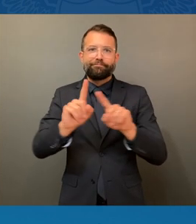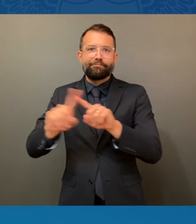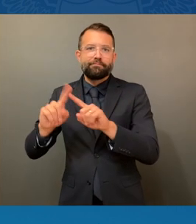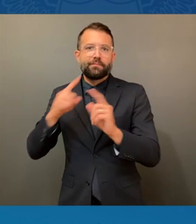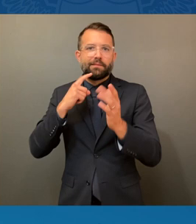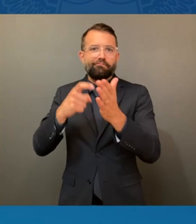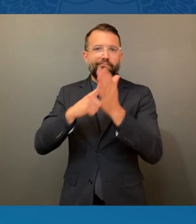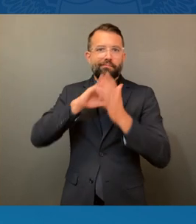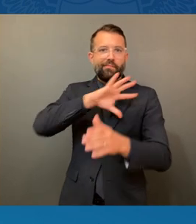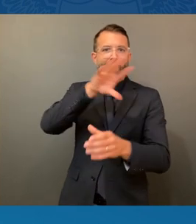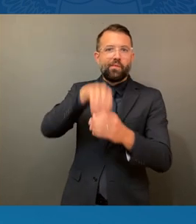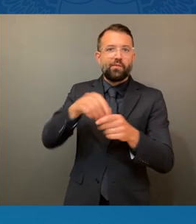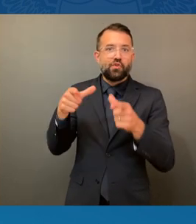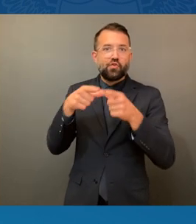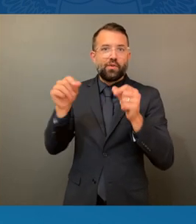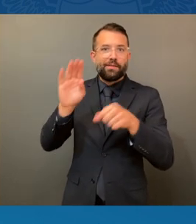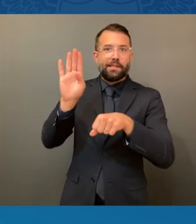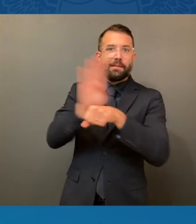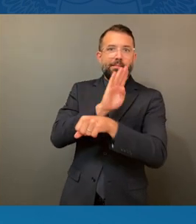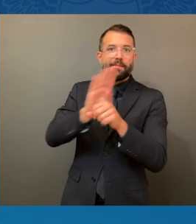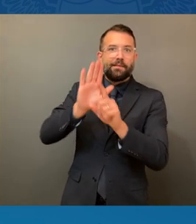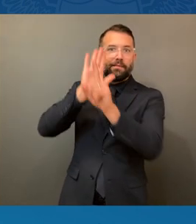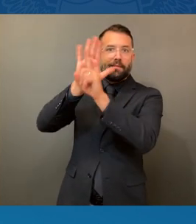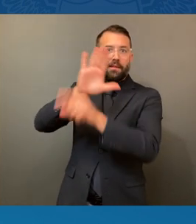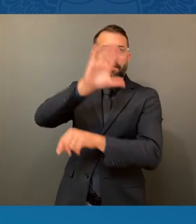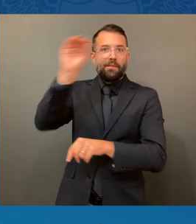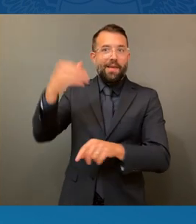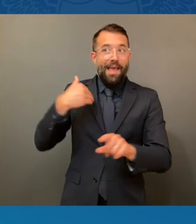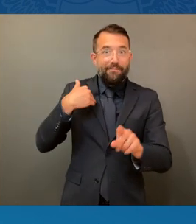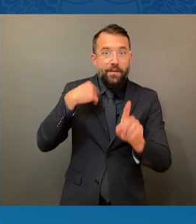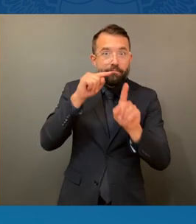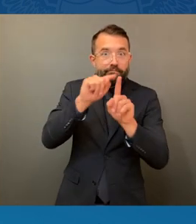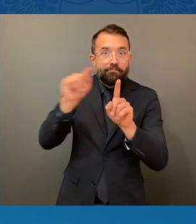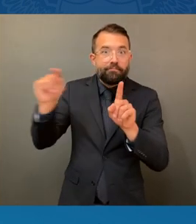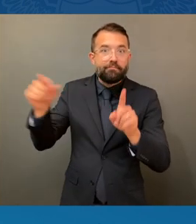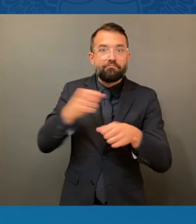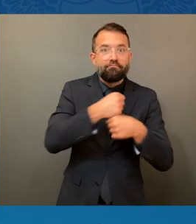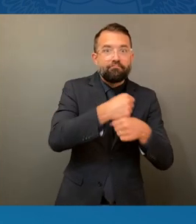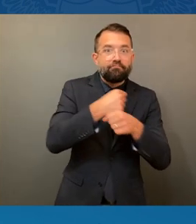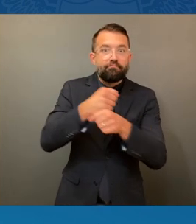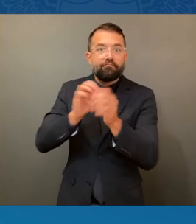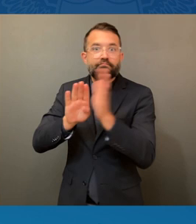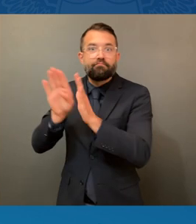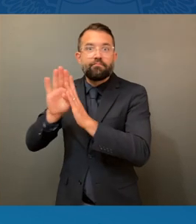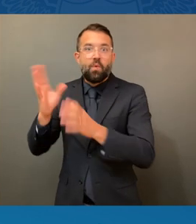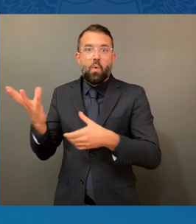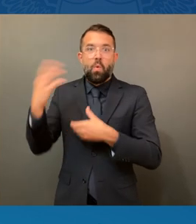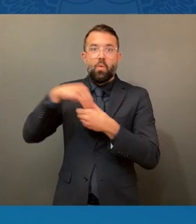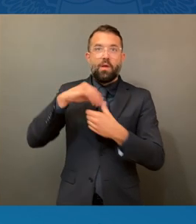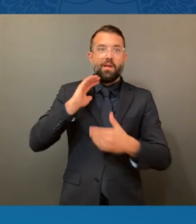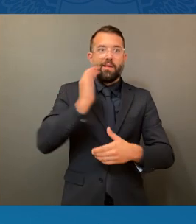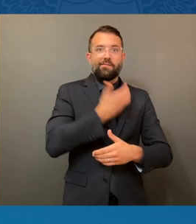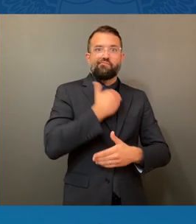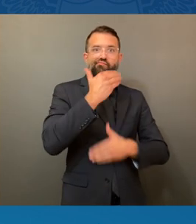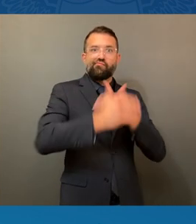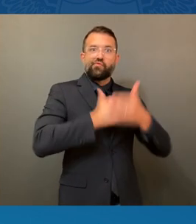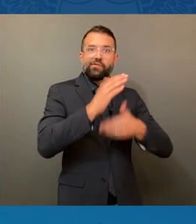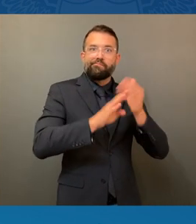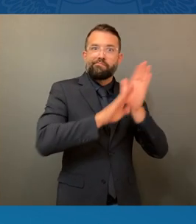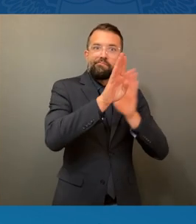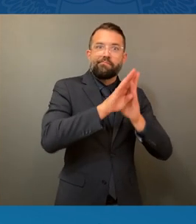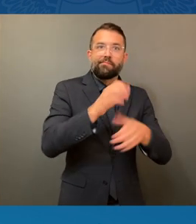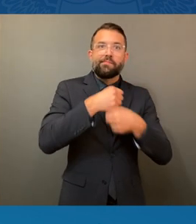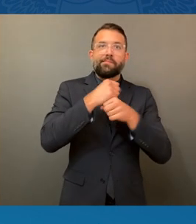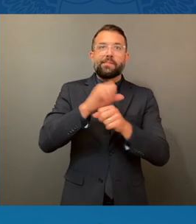So this could not be a more opportune time. And I want to thank you for taking the time for this meeting and for this exchange of ideas.